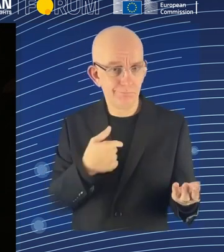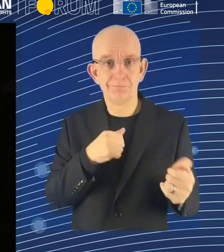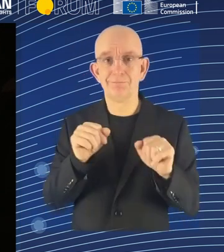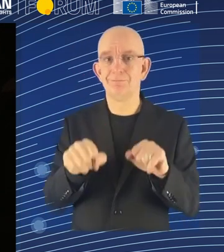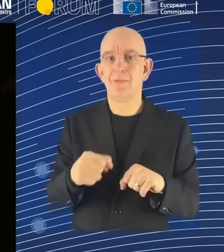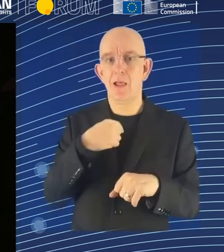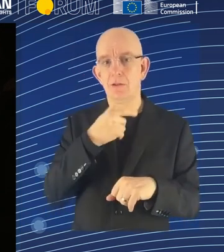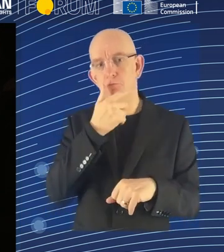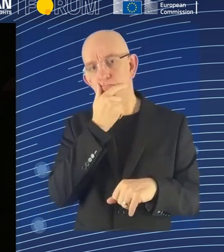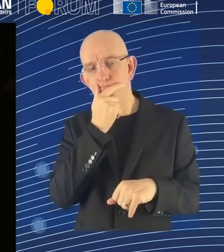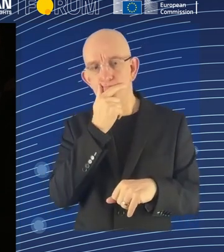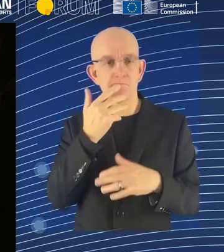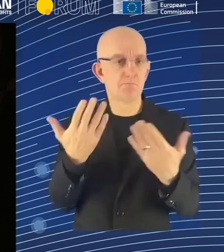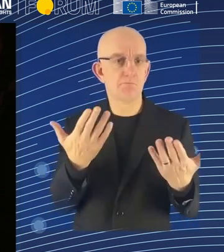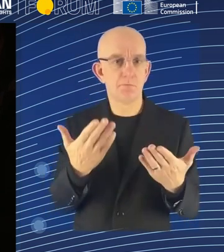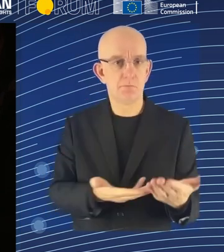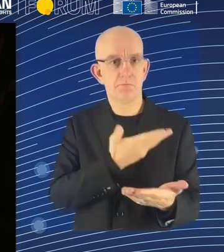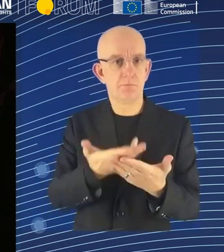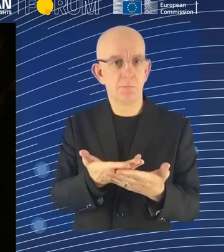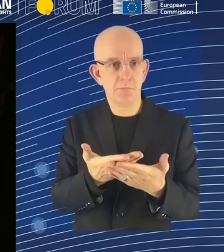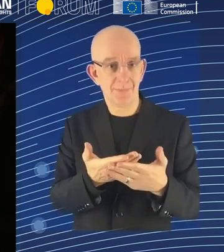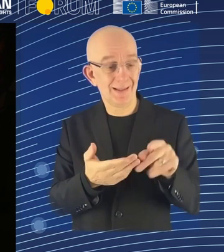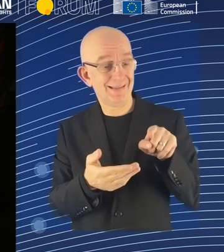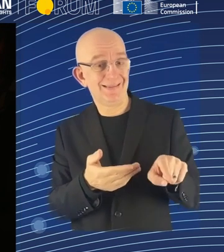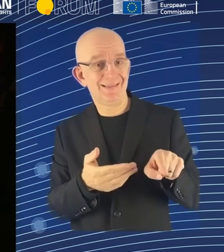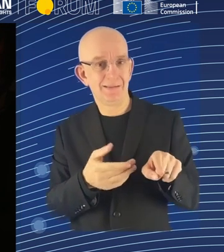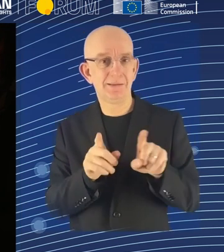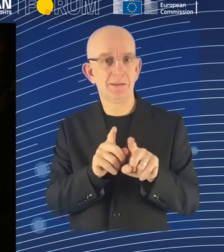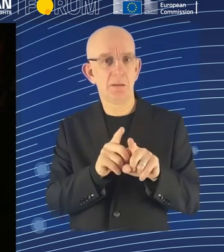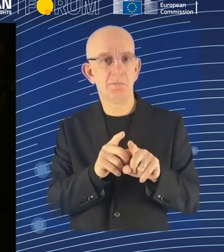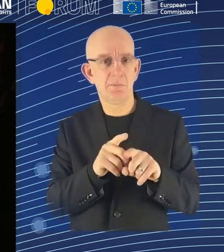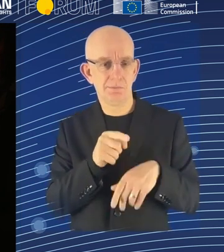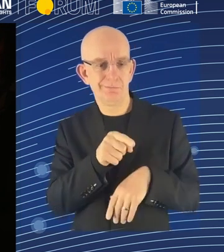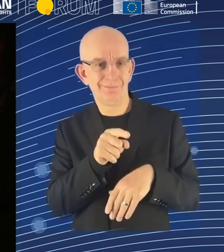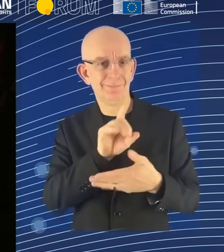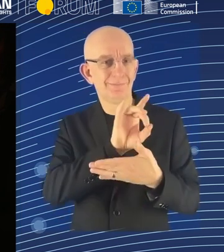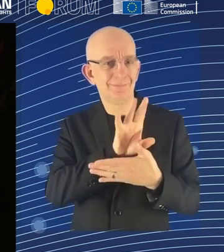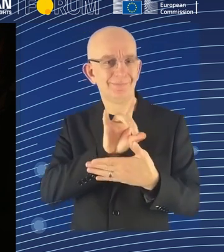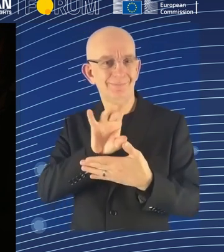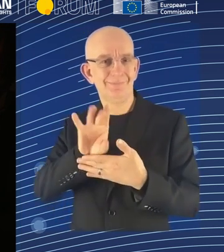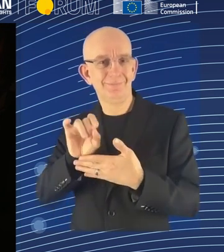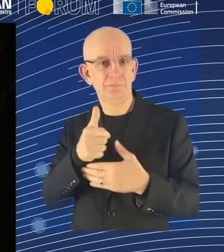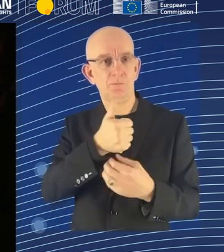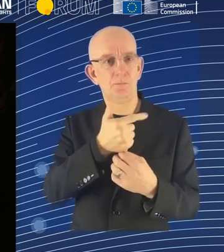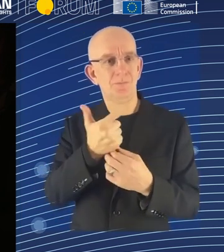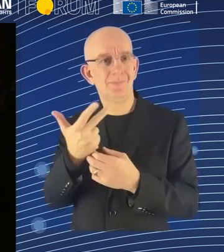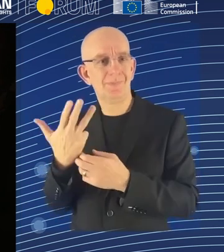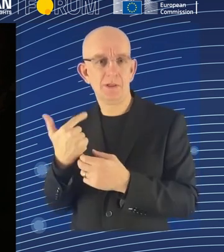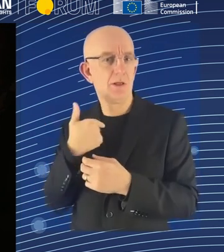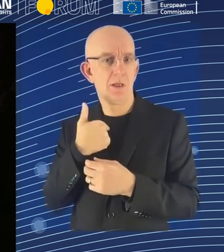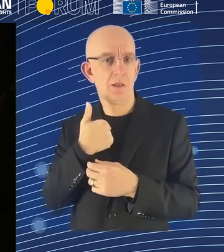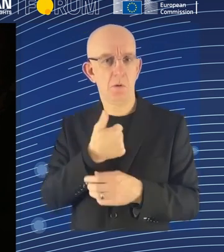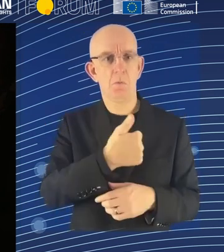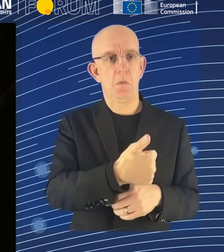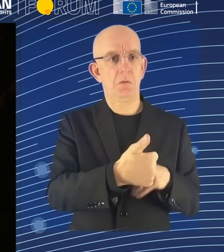But I can still get my driver fired for trying to enforce those rules, and Uber will not intervene. That system is technically invalid,